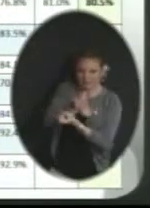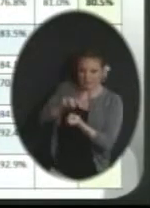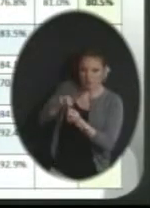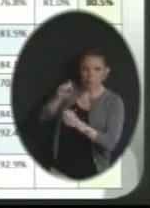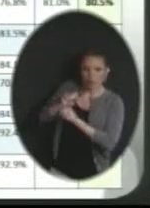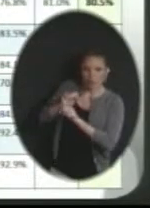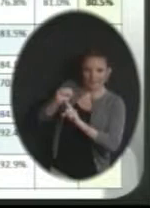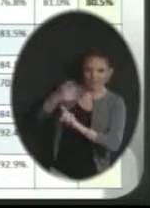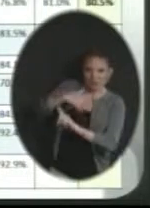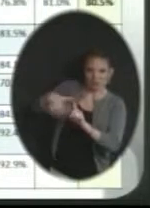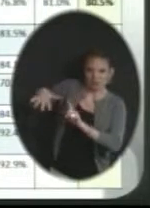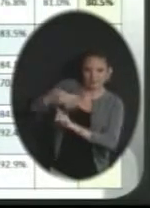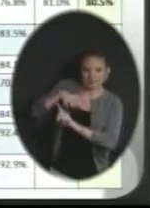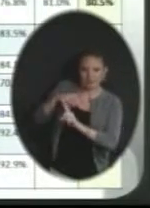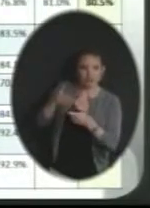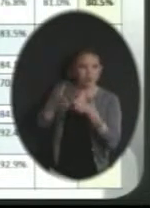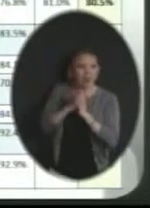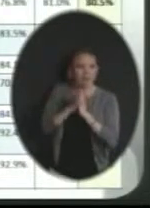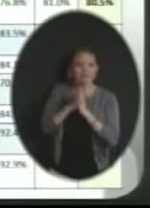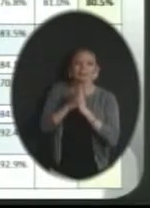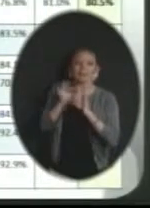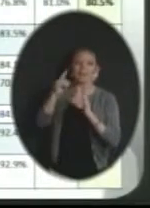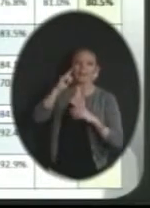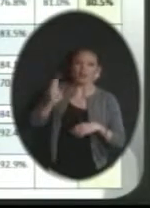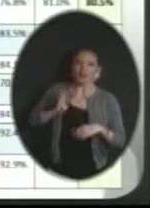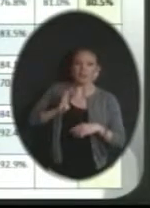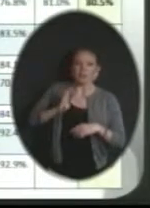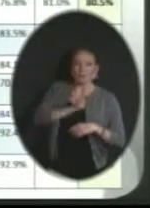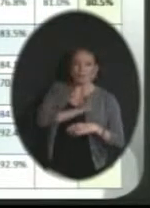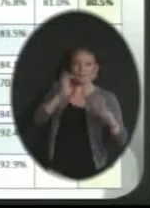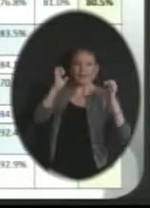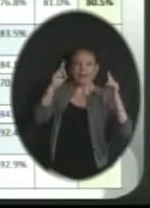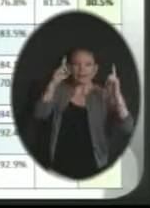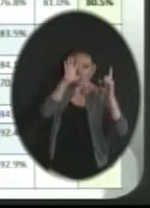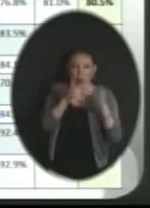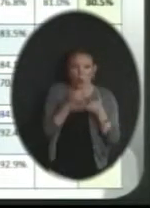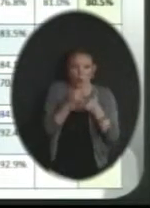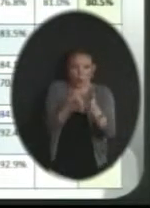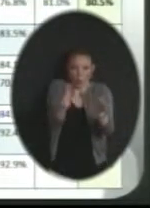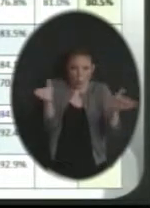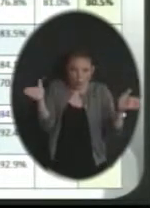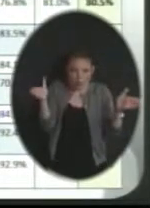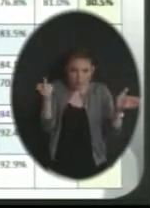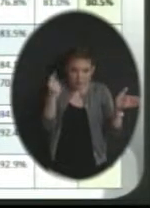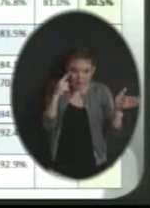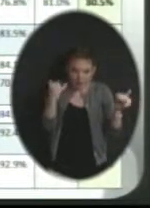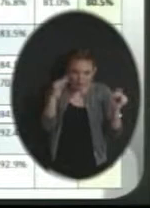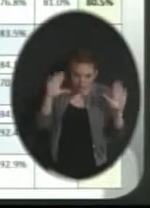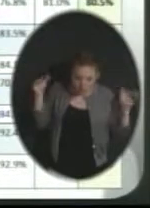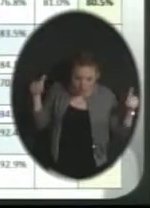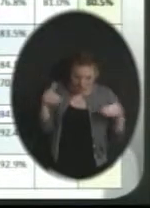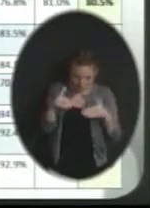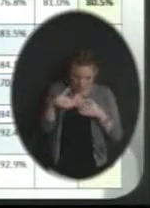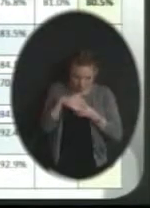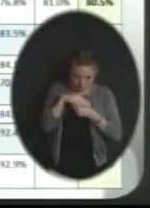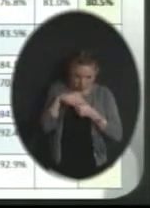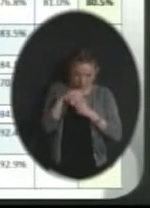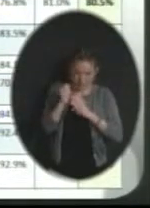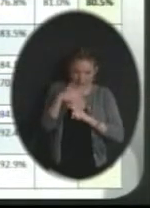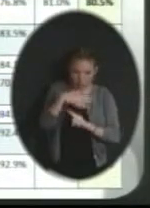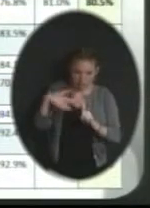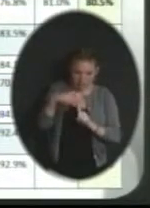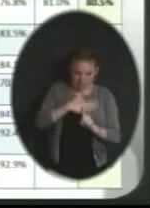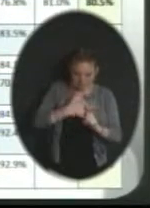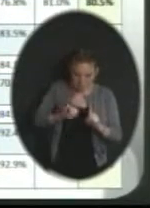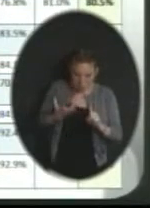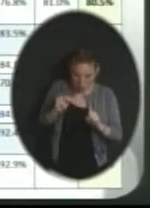environment. So we've asked people to think of the Board of Education, to think of the district as a whole, but now to think about where they work in the organization.